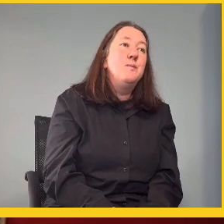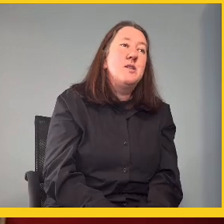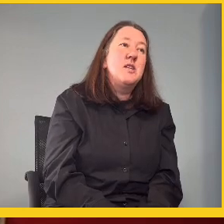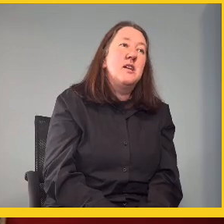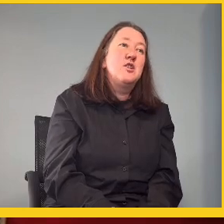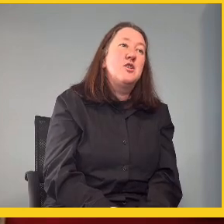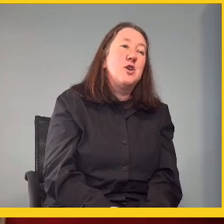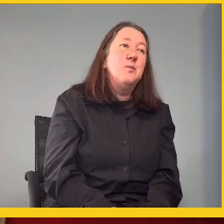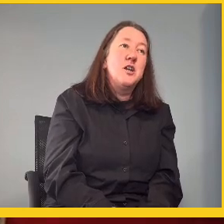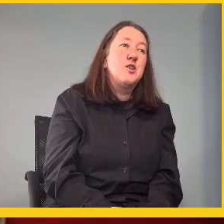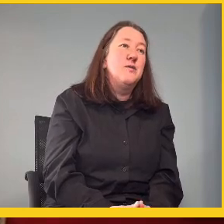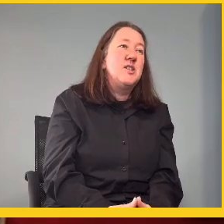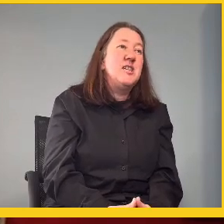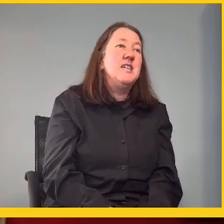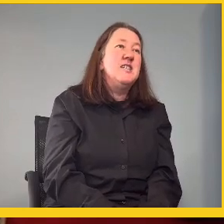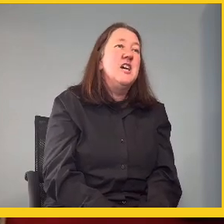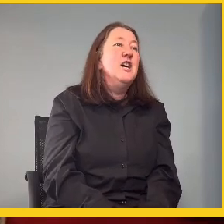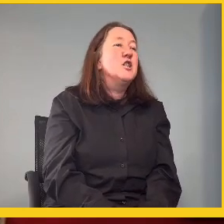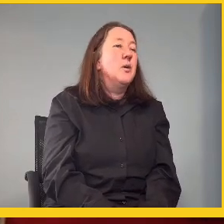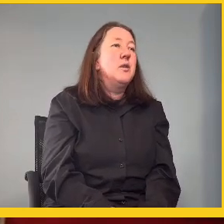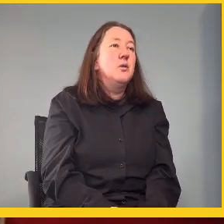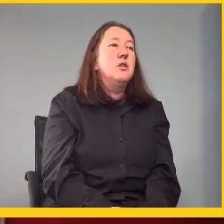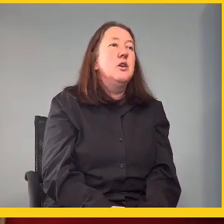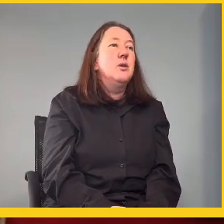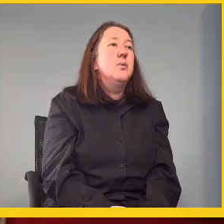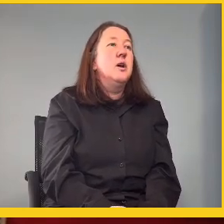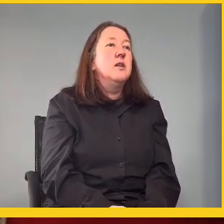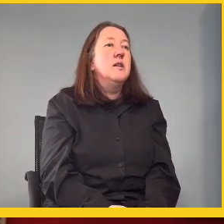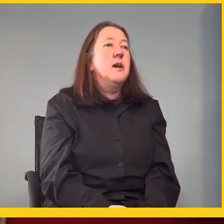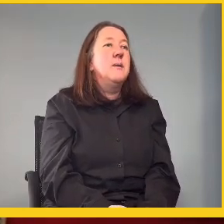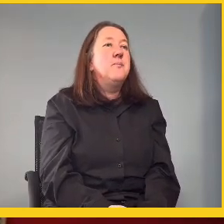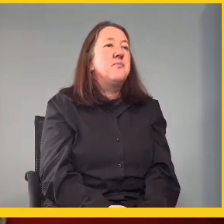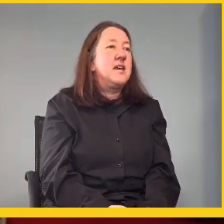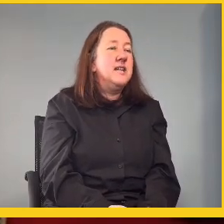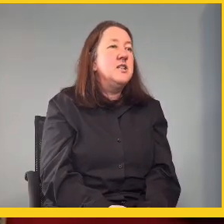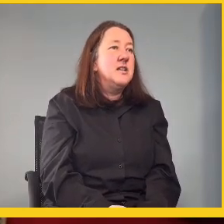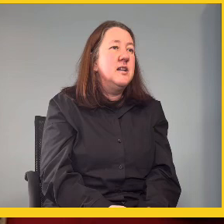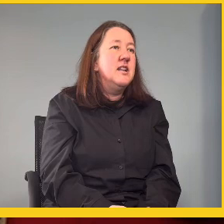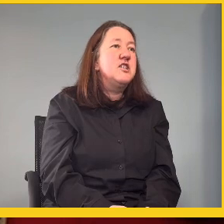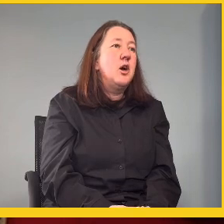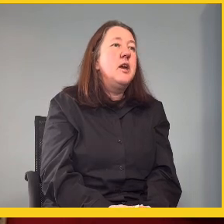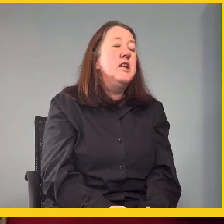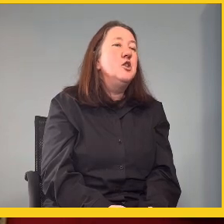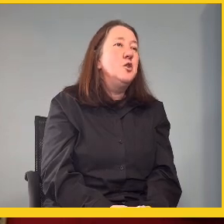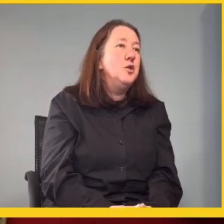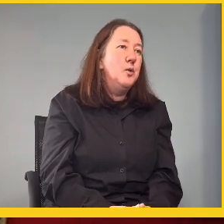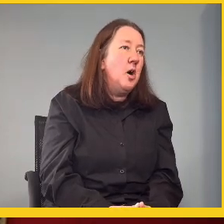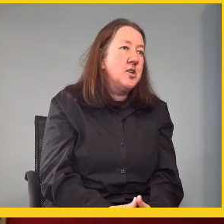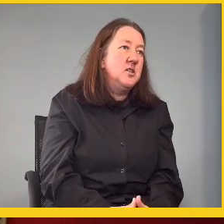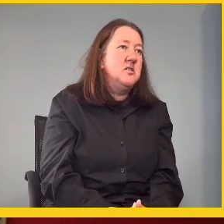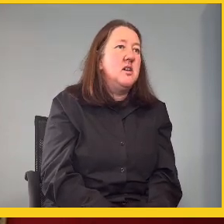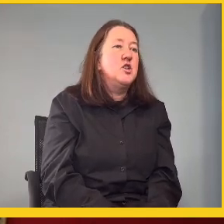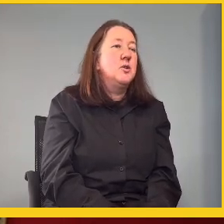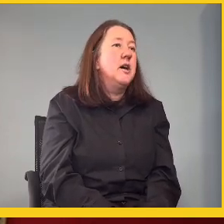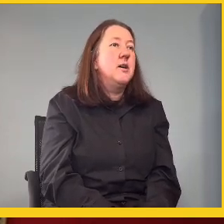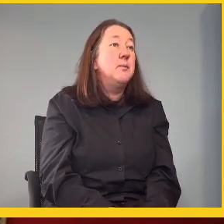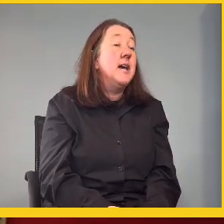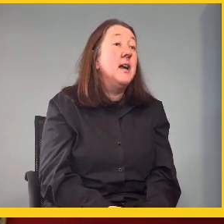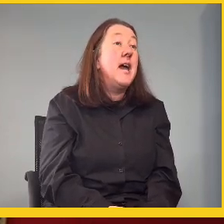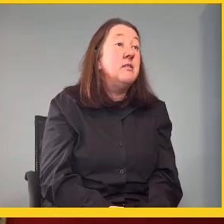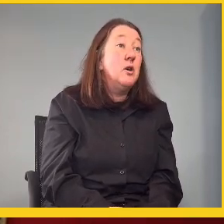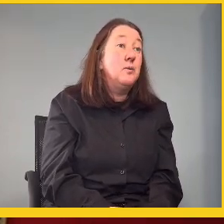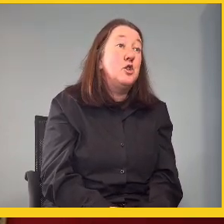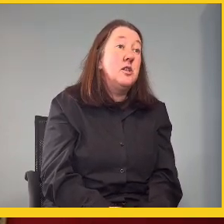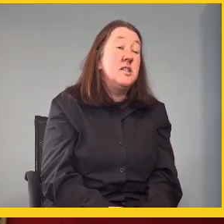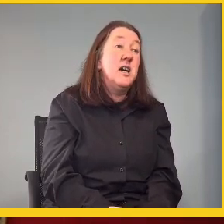a homesick so much overseas. So I thought, you know, well, um, let's, let's go ahead and do your masters there. So I,